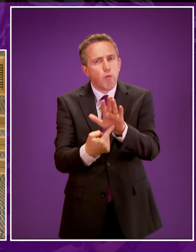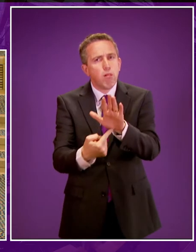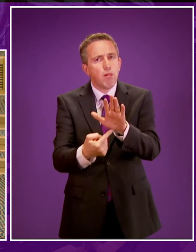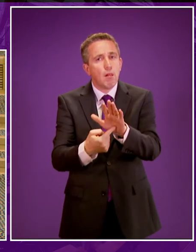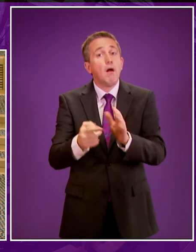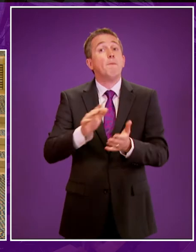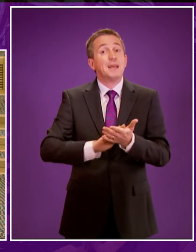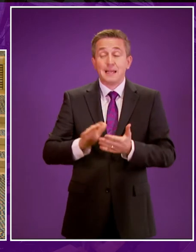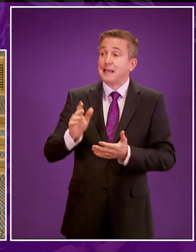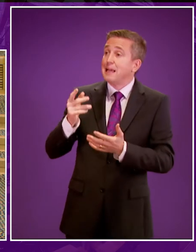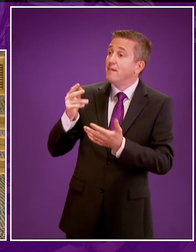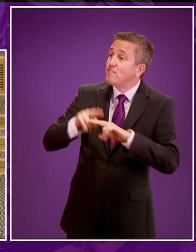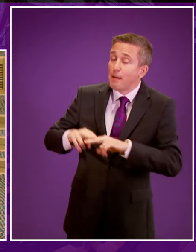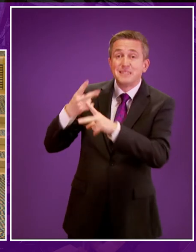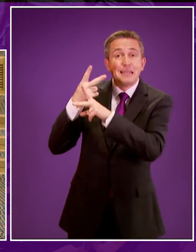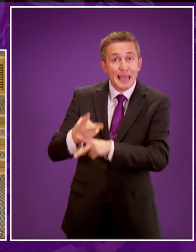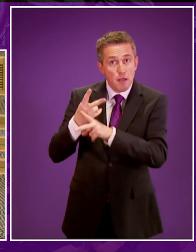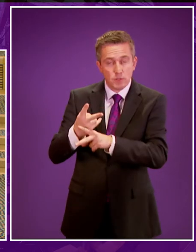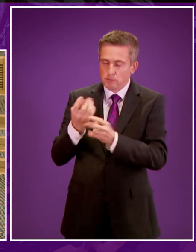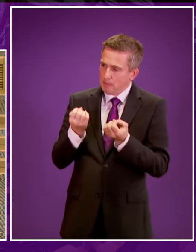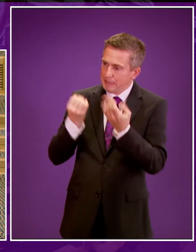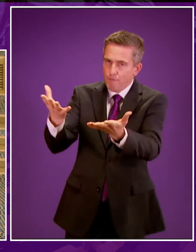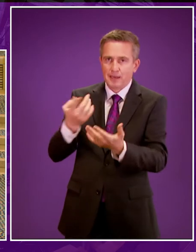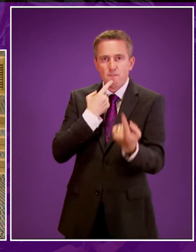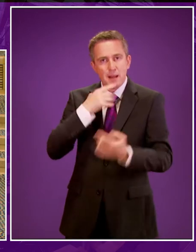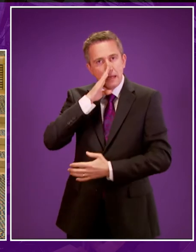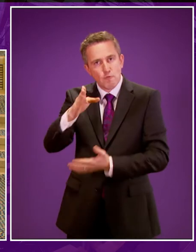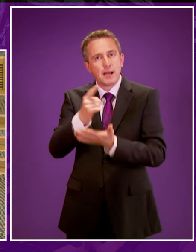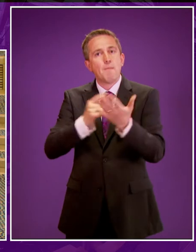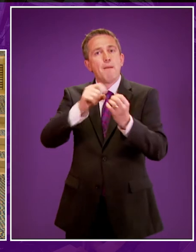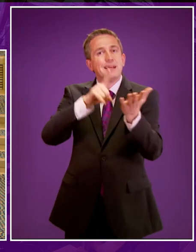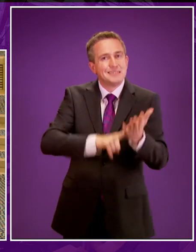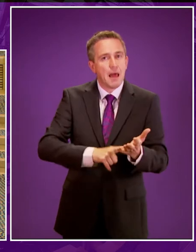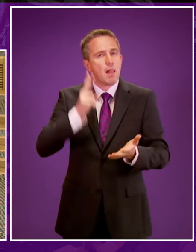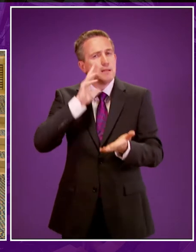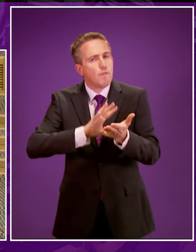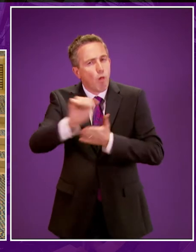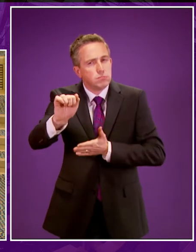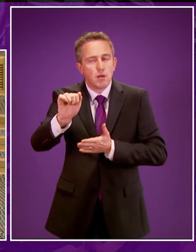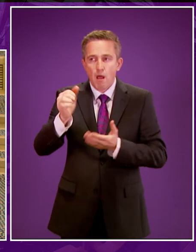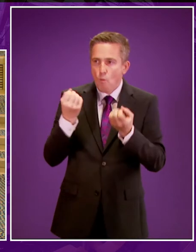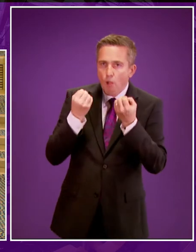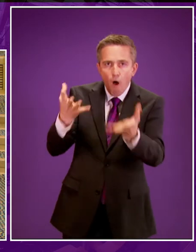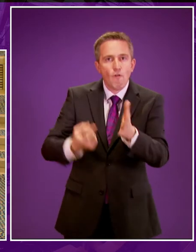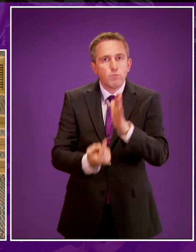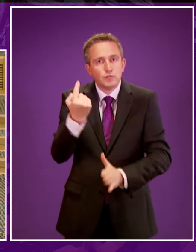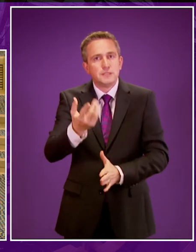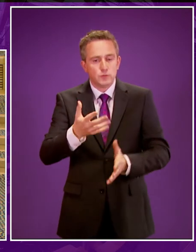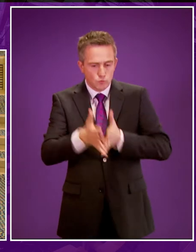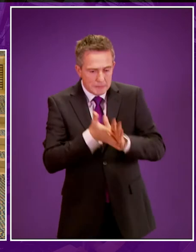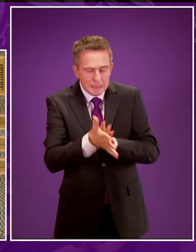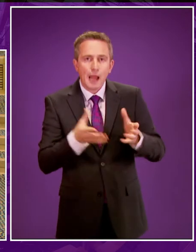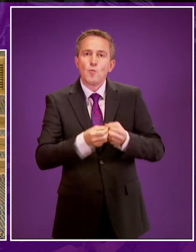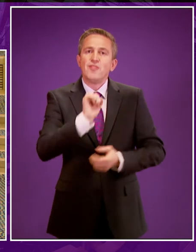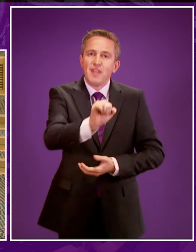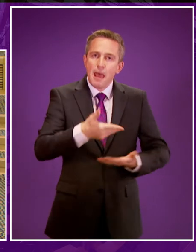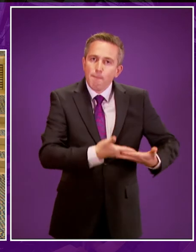carers with a deaf or deafblind child are given information about BSL and deaf culture, and will be offered support to learn to sign with their child.